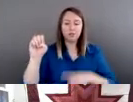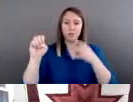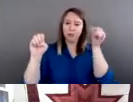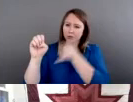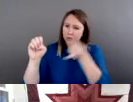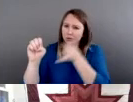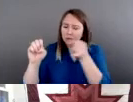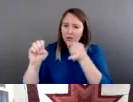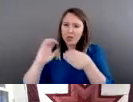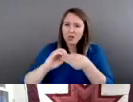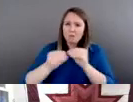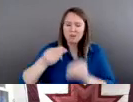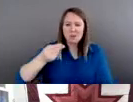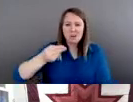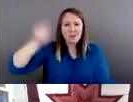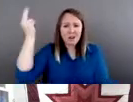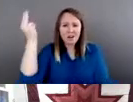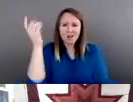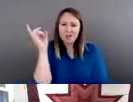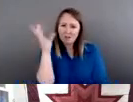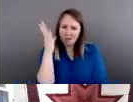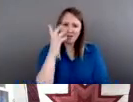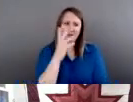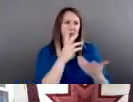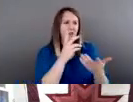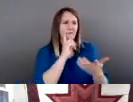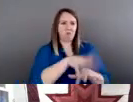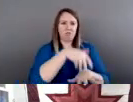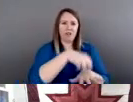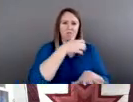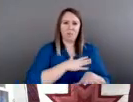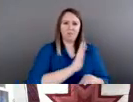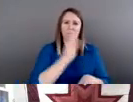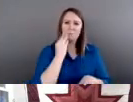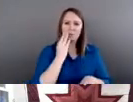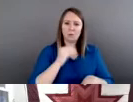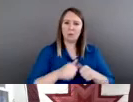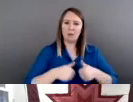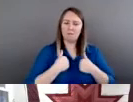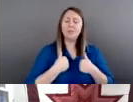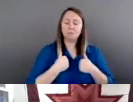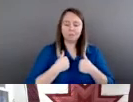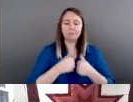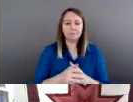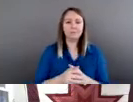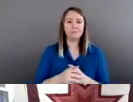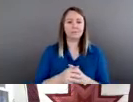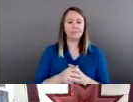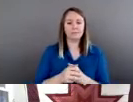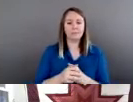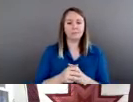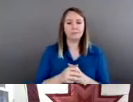of sexual violence in the lives of native women. And so we, we do know